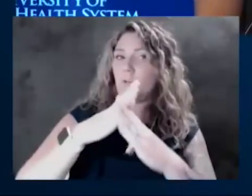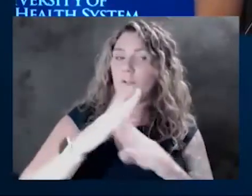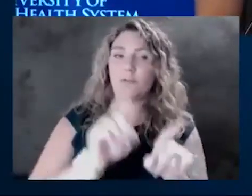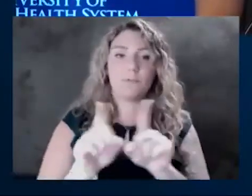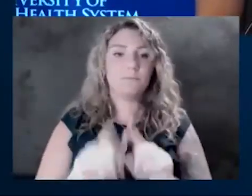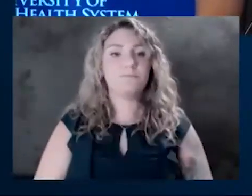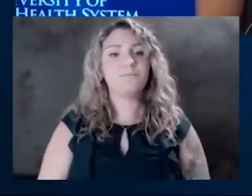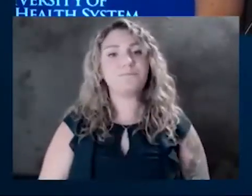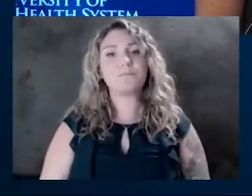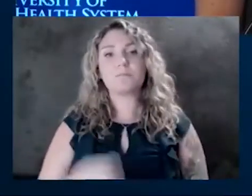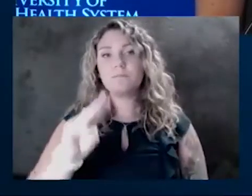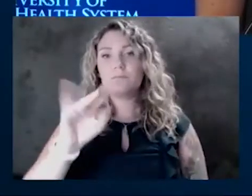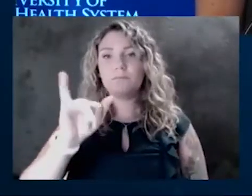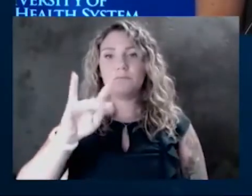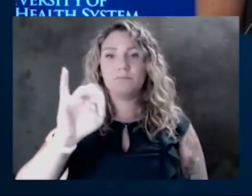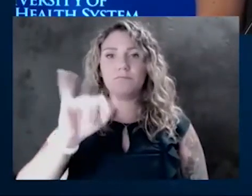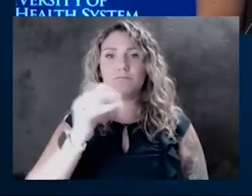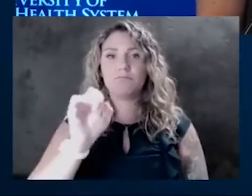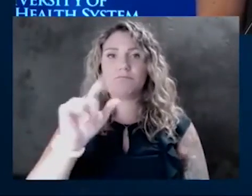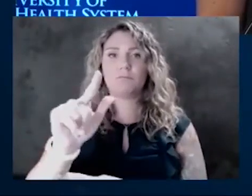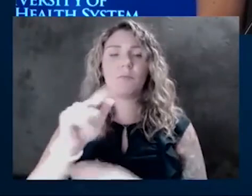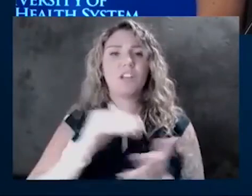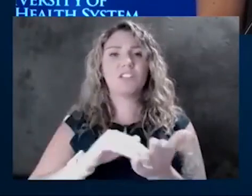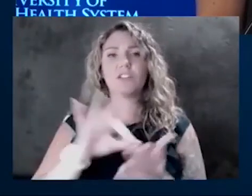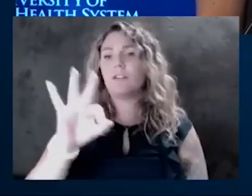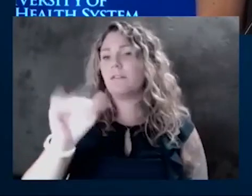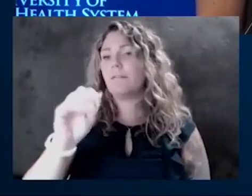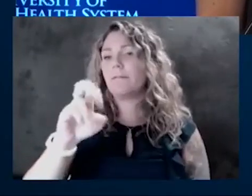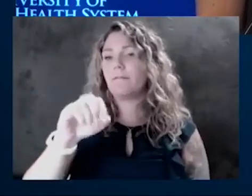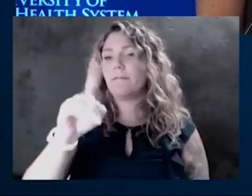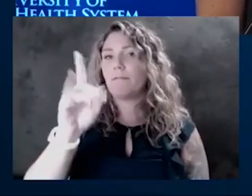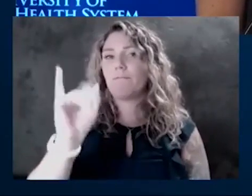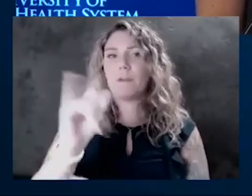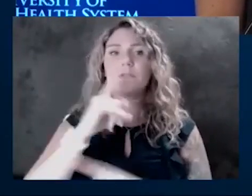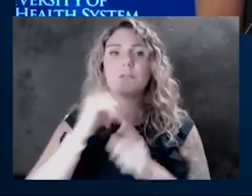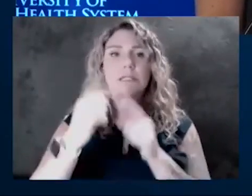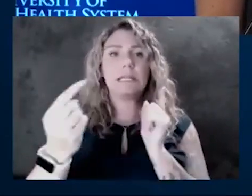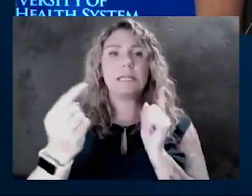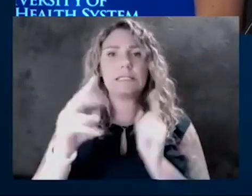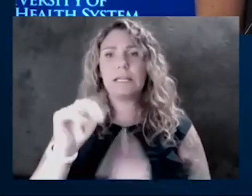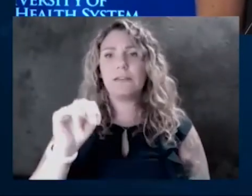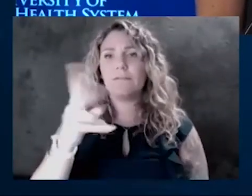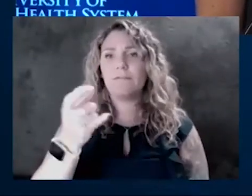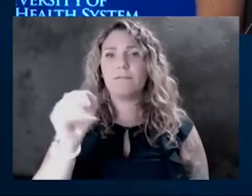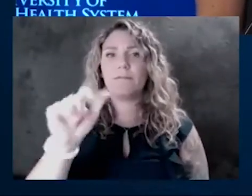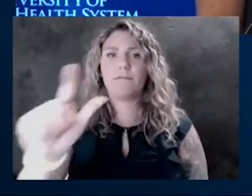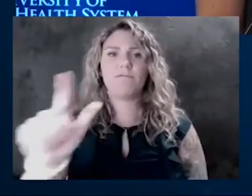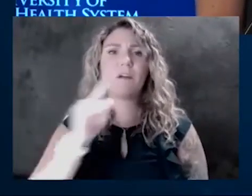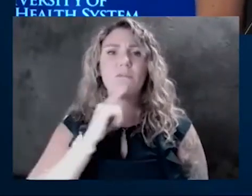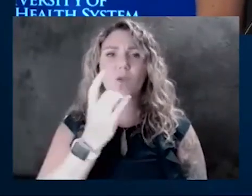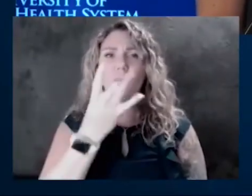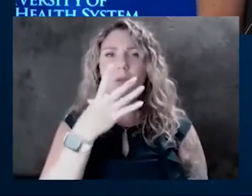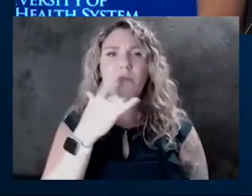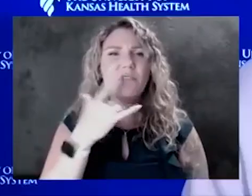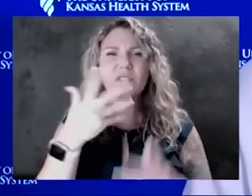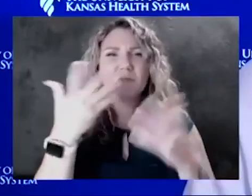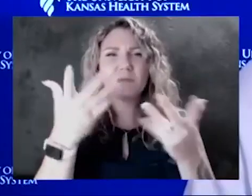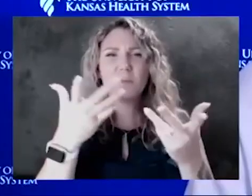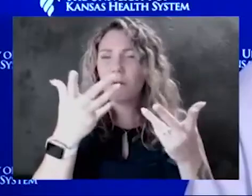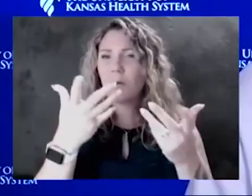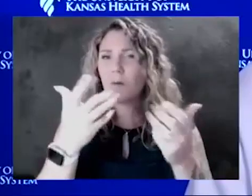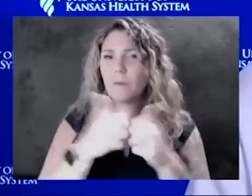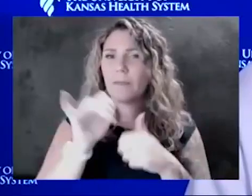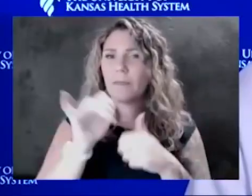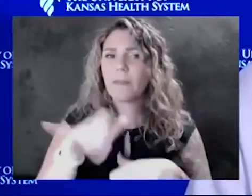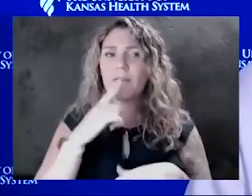know, he says, Dr. Fauci has mentioned antiviral pills a few times over the past six months. Do you know where we are with those? Yeah, those are still in